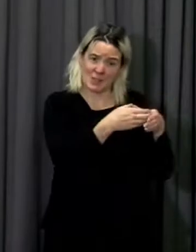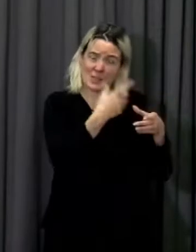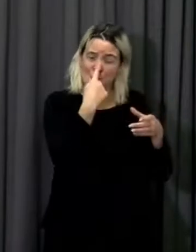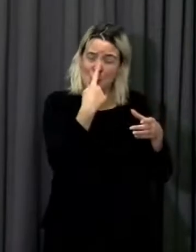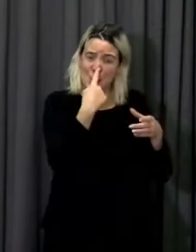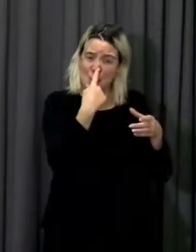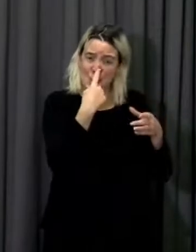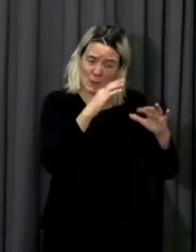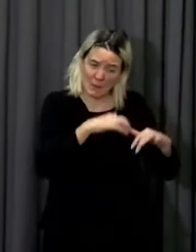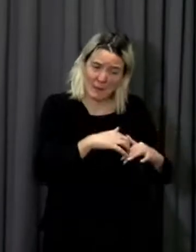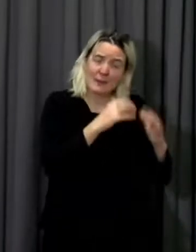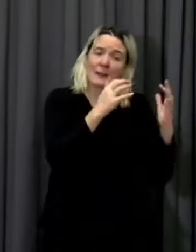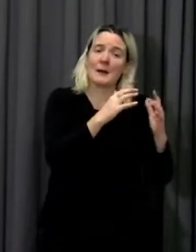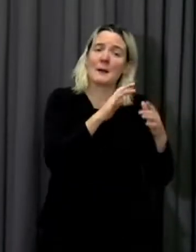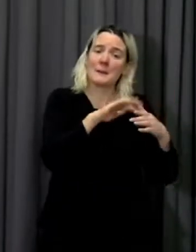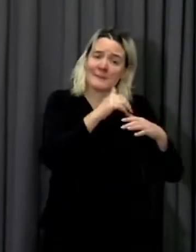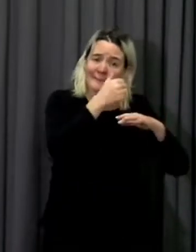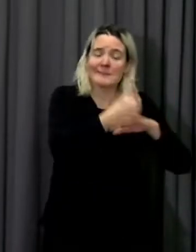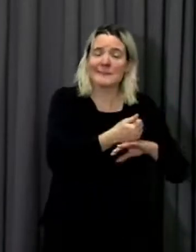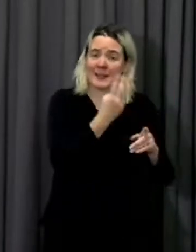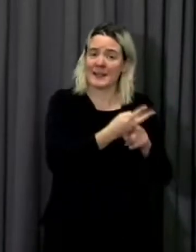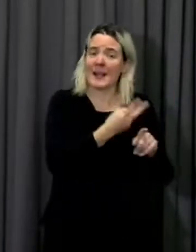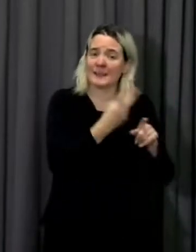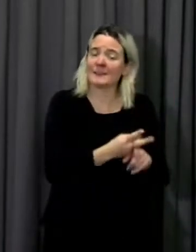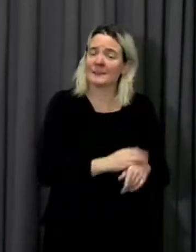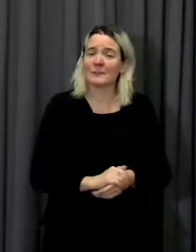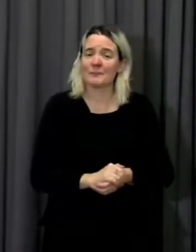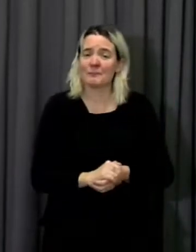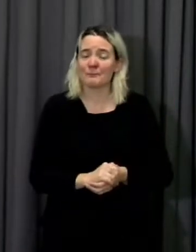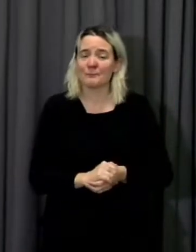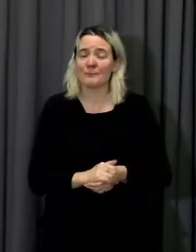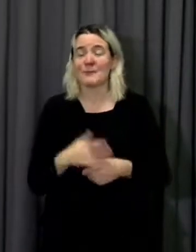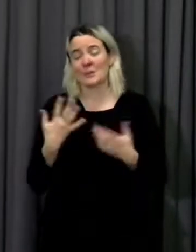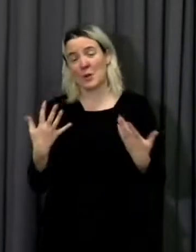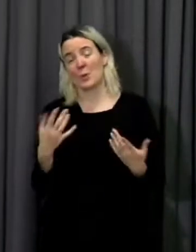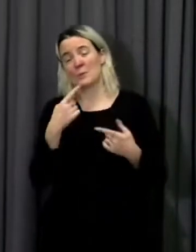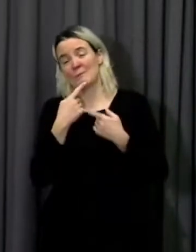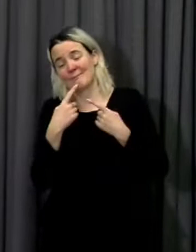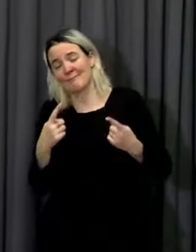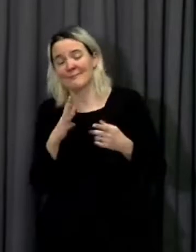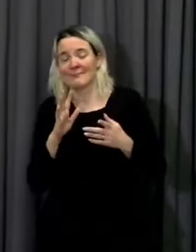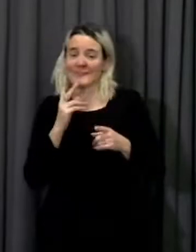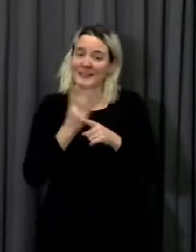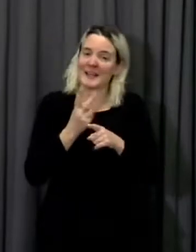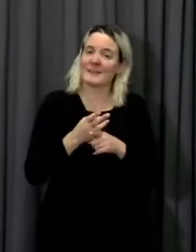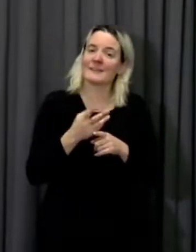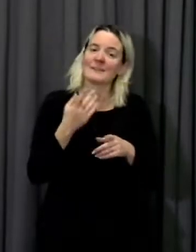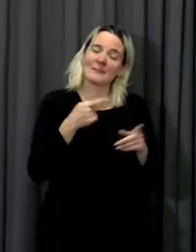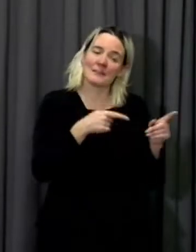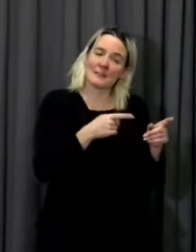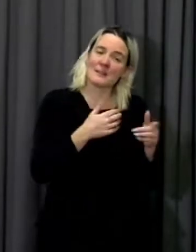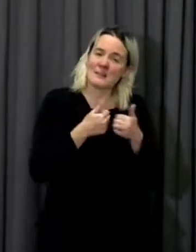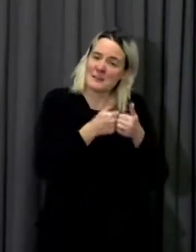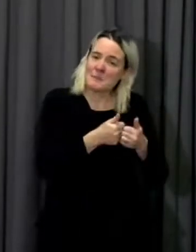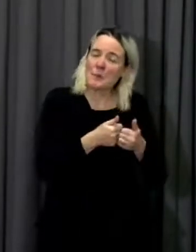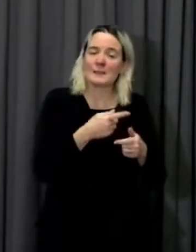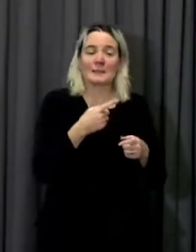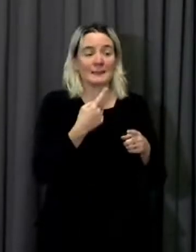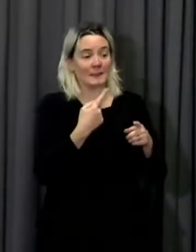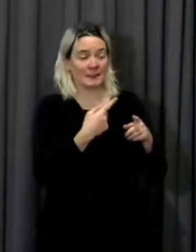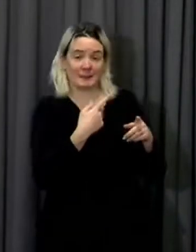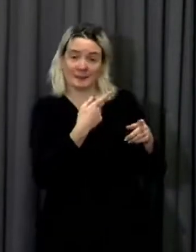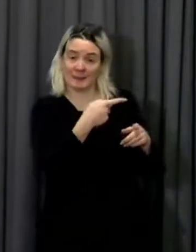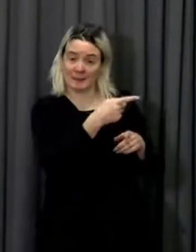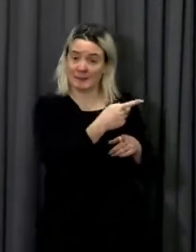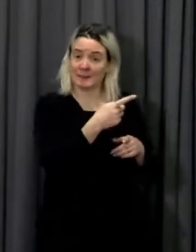pleased to announce today that we'll be providing an extra £1.3 miliwn to support the Erdd in its recovery